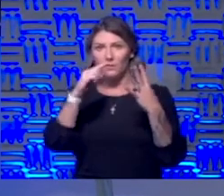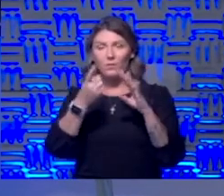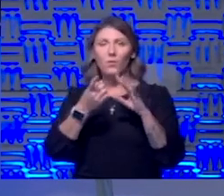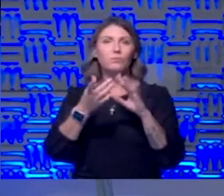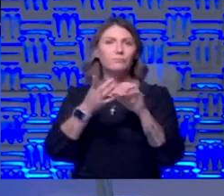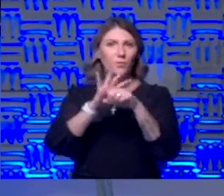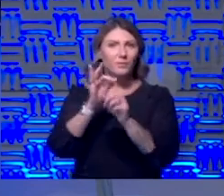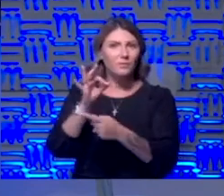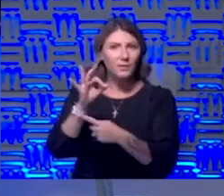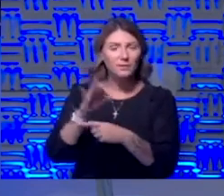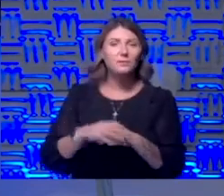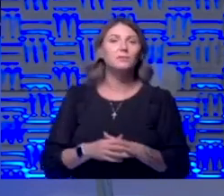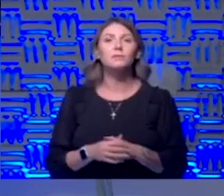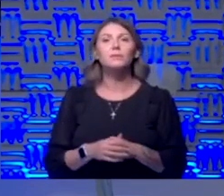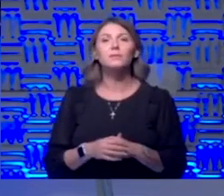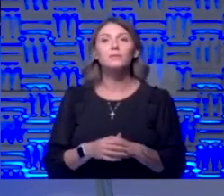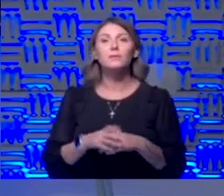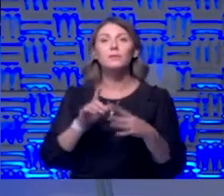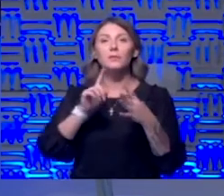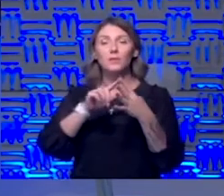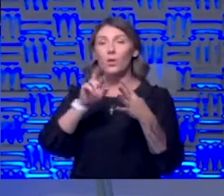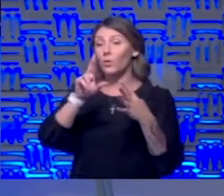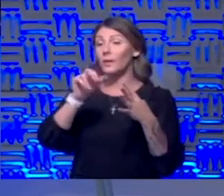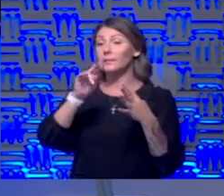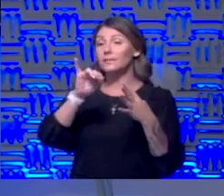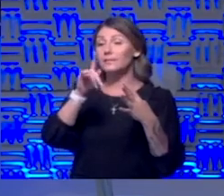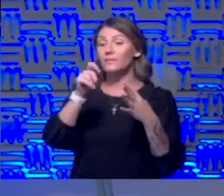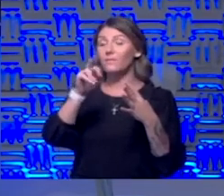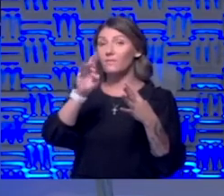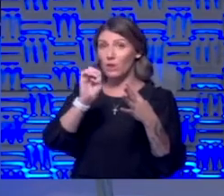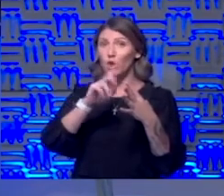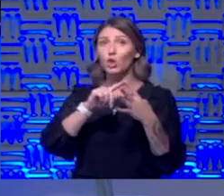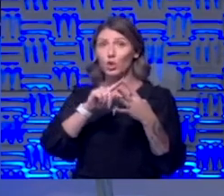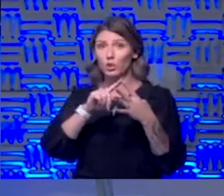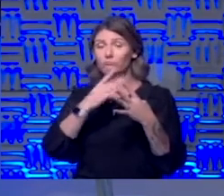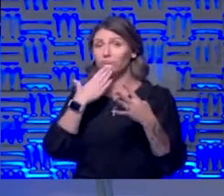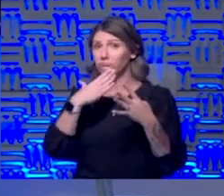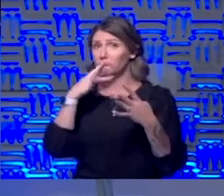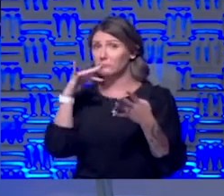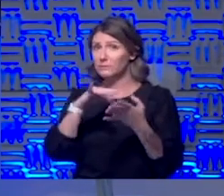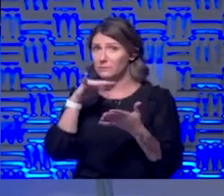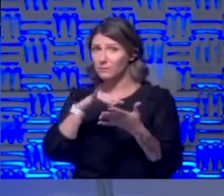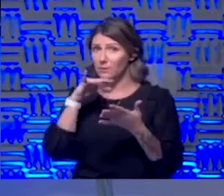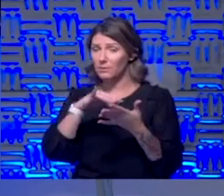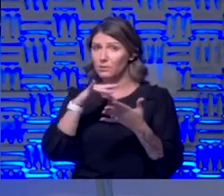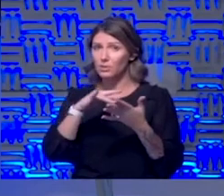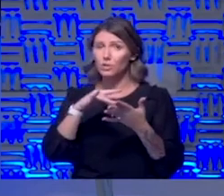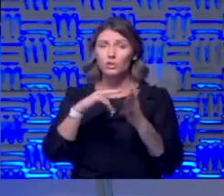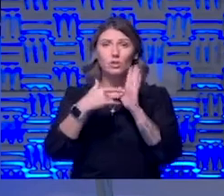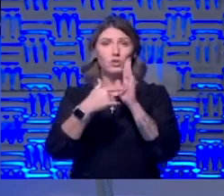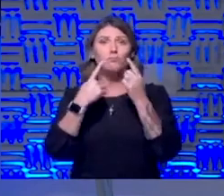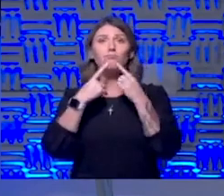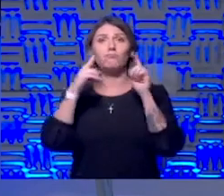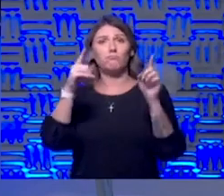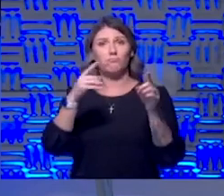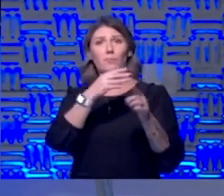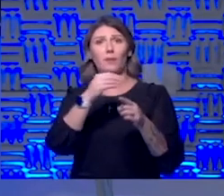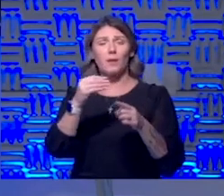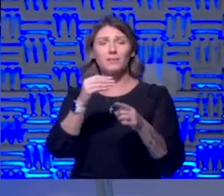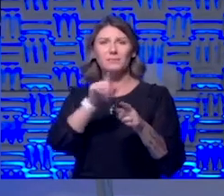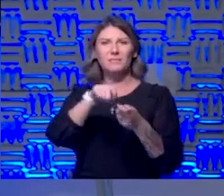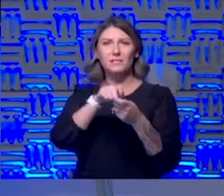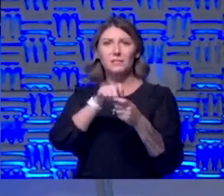19 disease and that is remdesivir that has good studies showing some efficacy and especially in certain